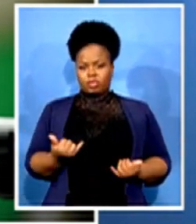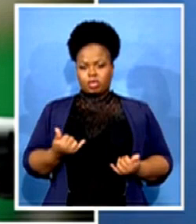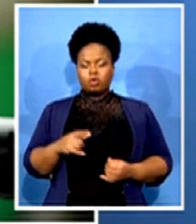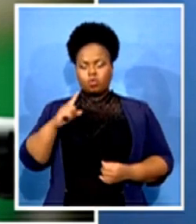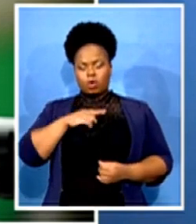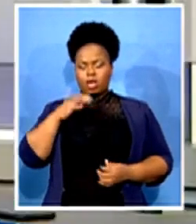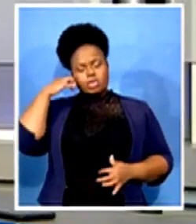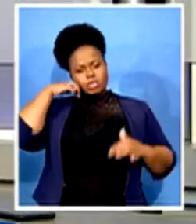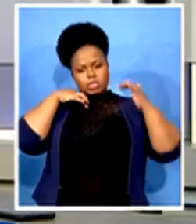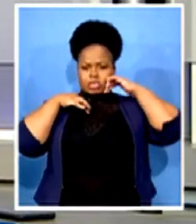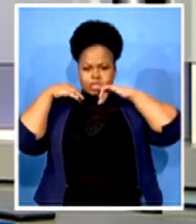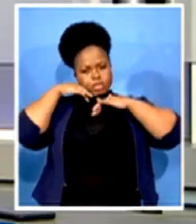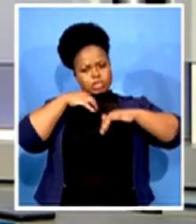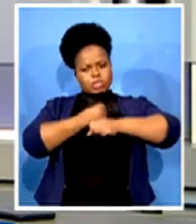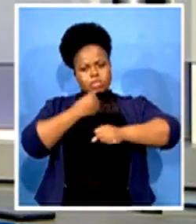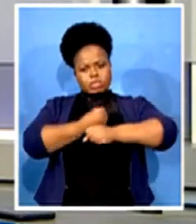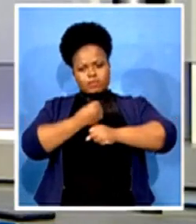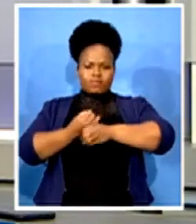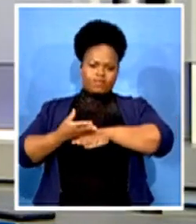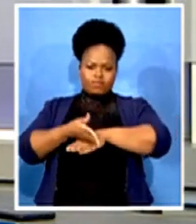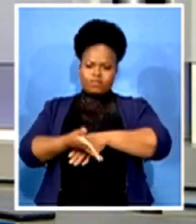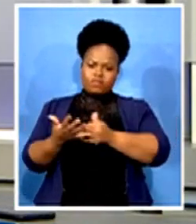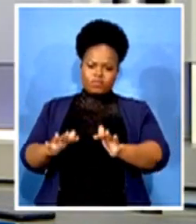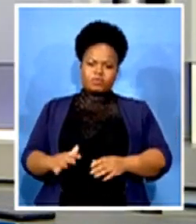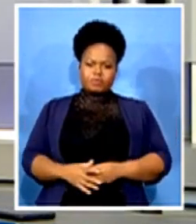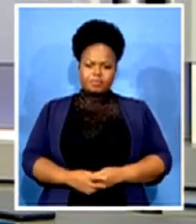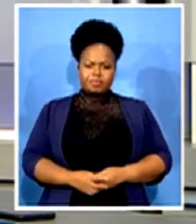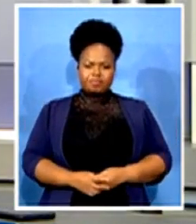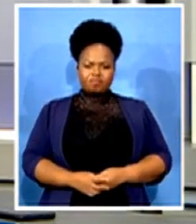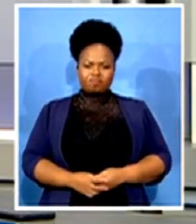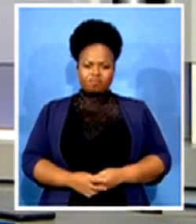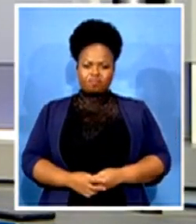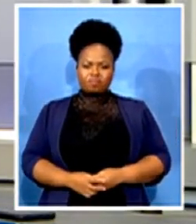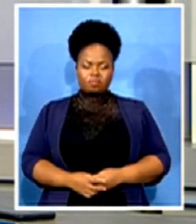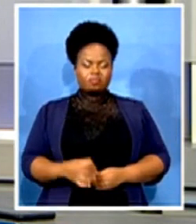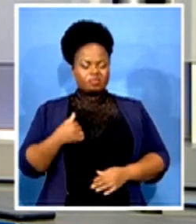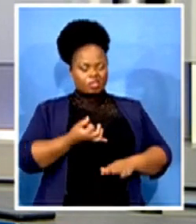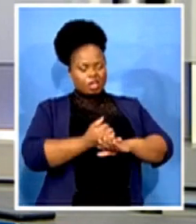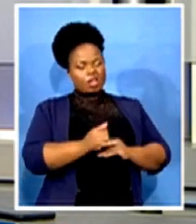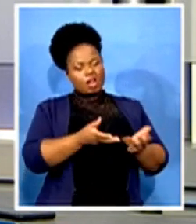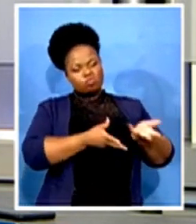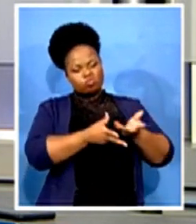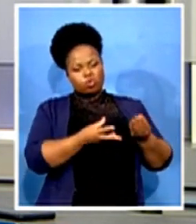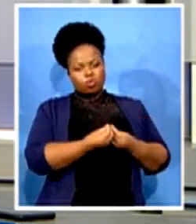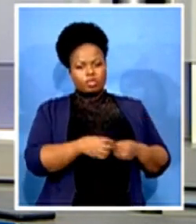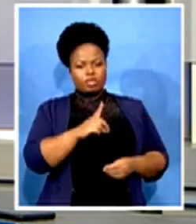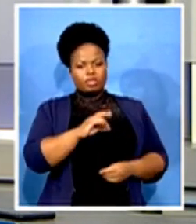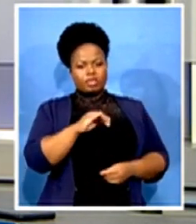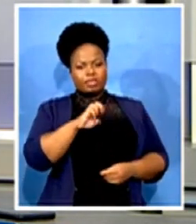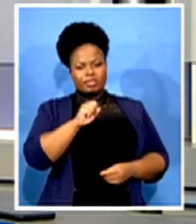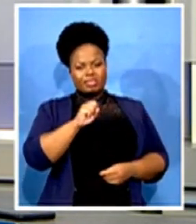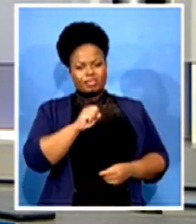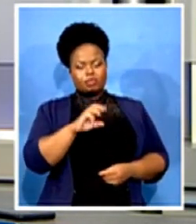You know I was talking to uh Dennis Bloom earlier on and towards the end of the conversation he was talking about his uh Mr.